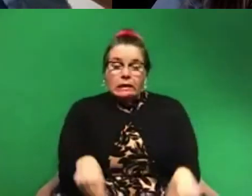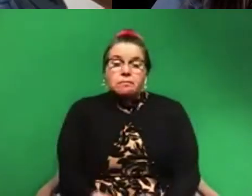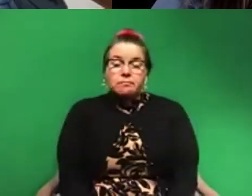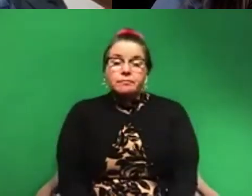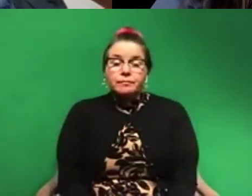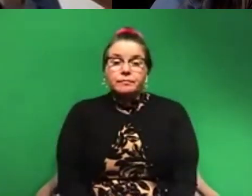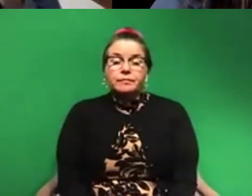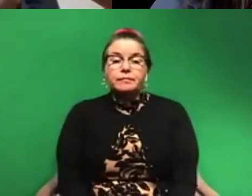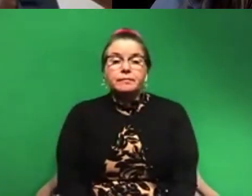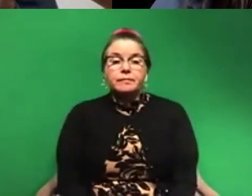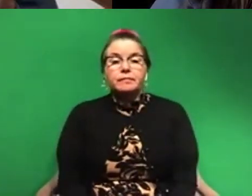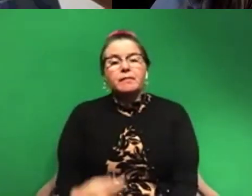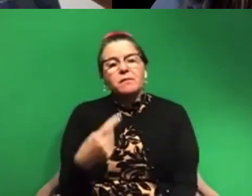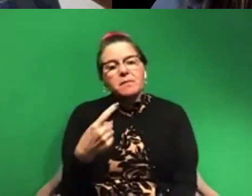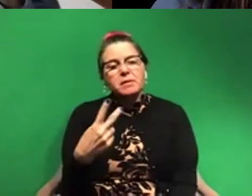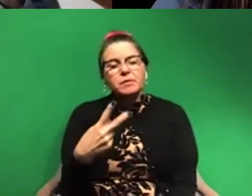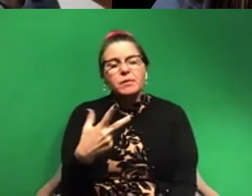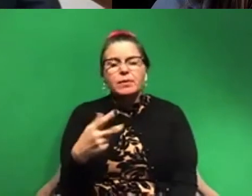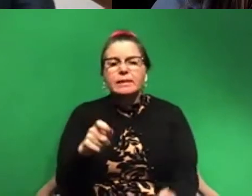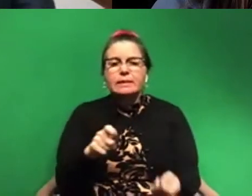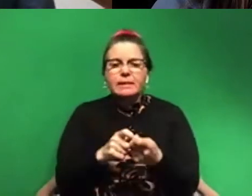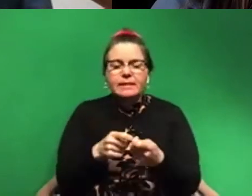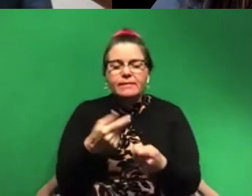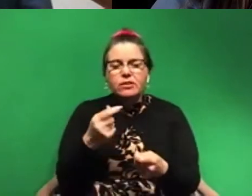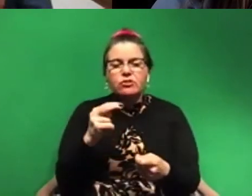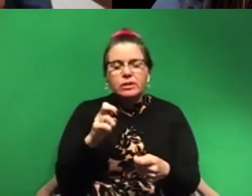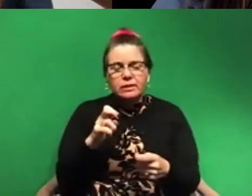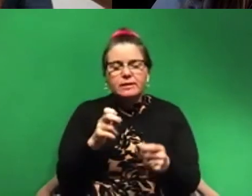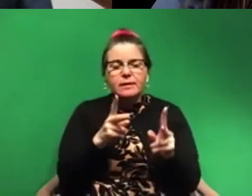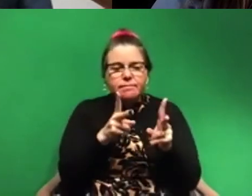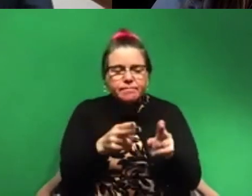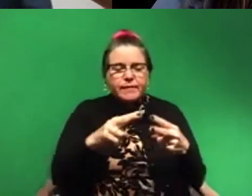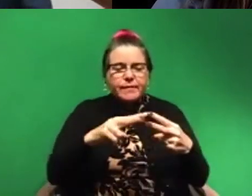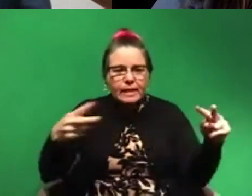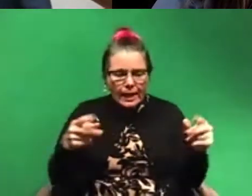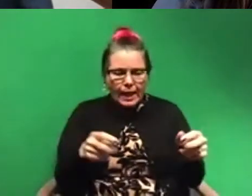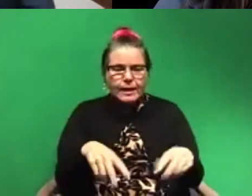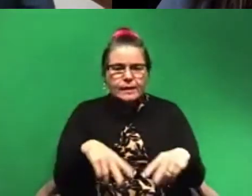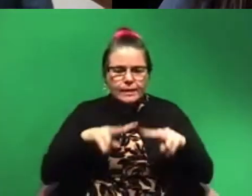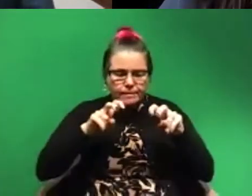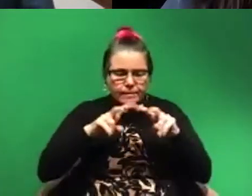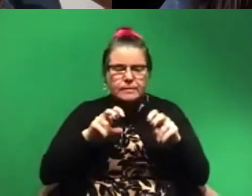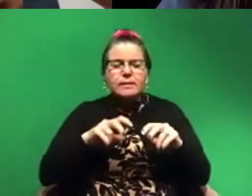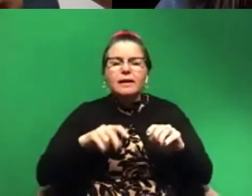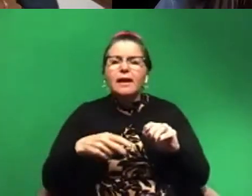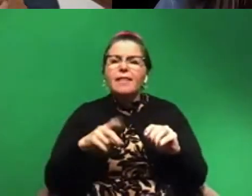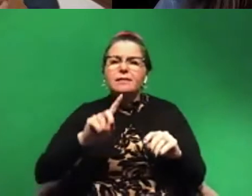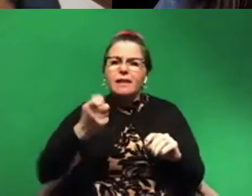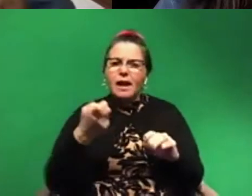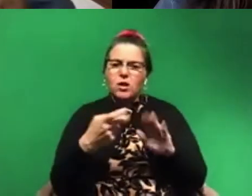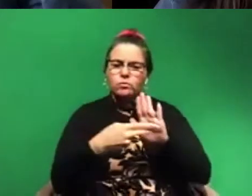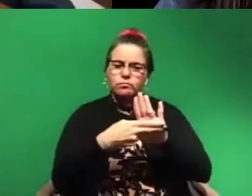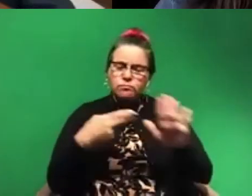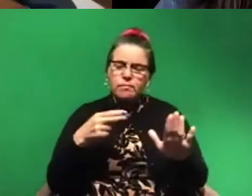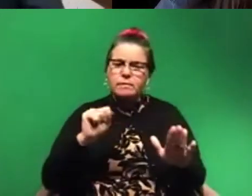one or two or three genes that you can pick, little segments of the DNA, that can be used as diagnoses for species. So if you get that one gene from